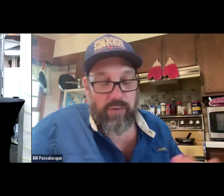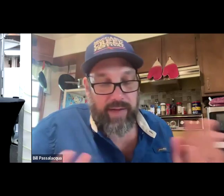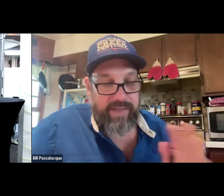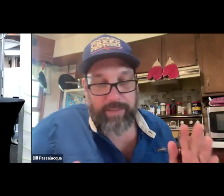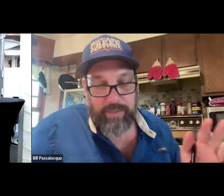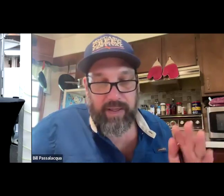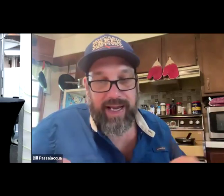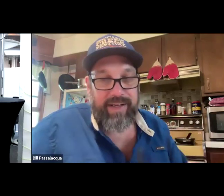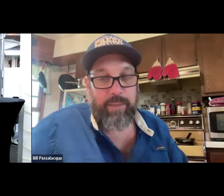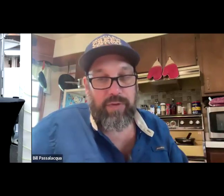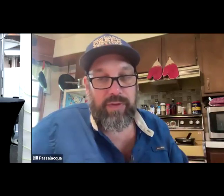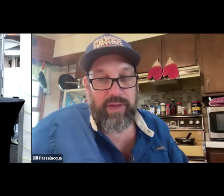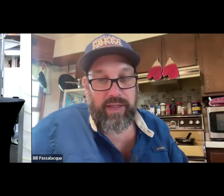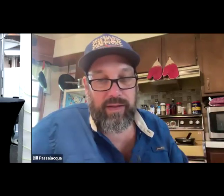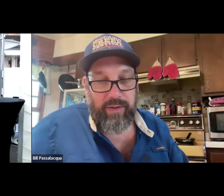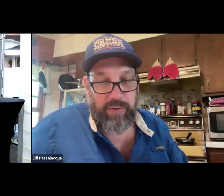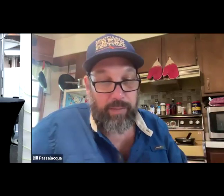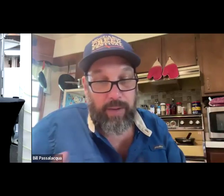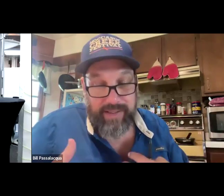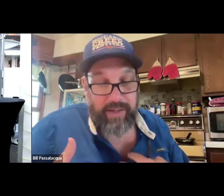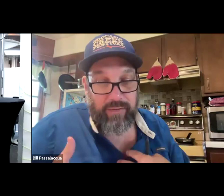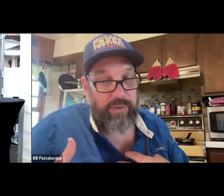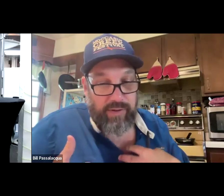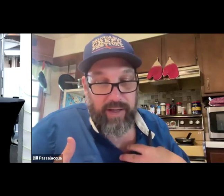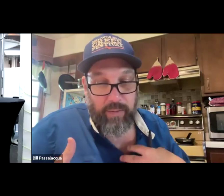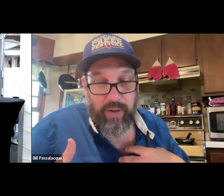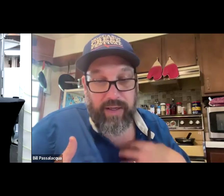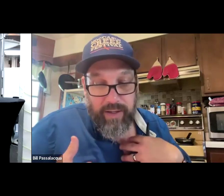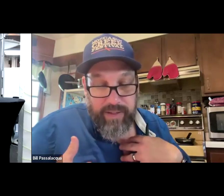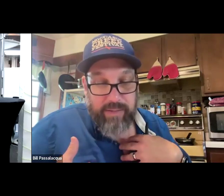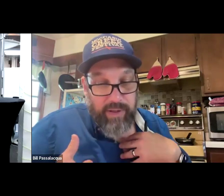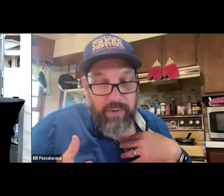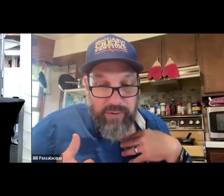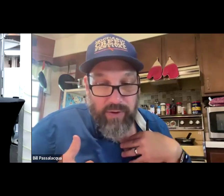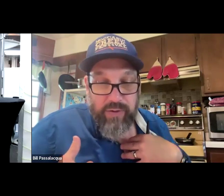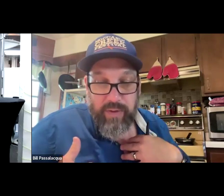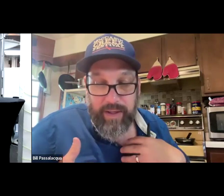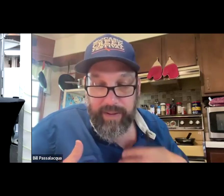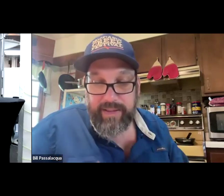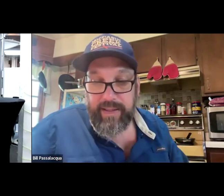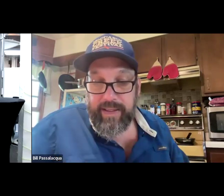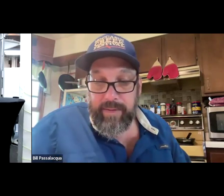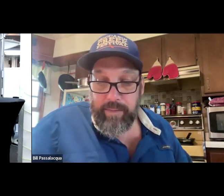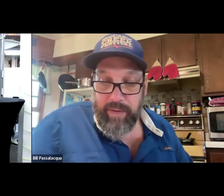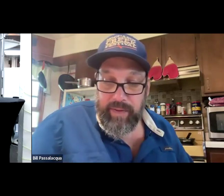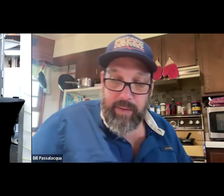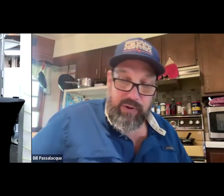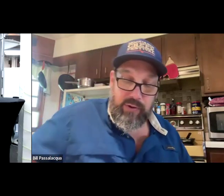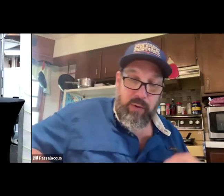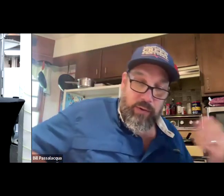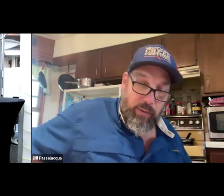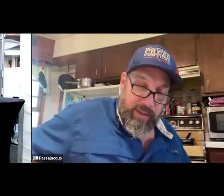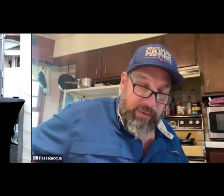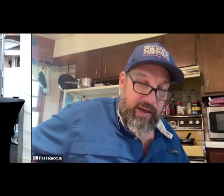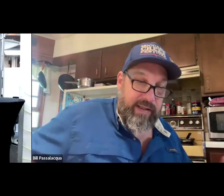it's a long story how this happened, but I ended up with the liquor, with the bar myself, which was a lot of work and a lot of risk, but also a lot of money. But the